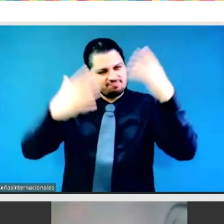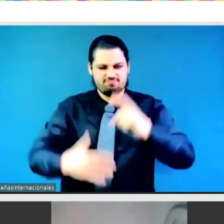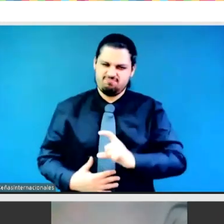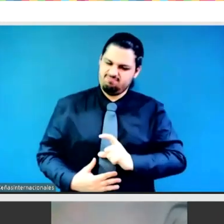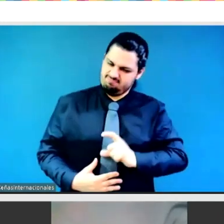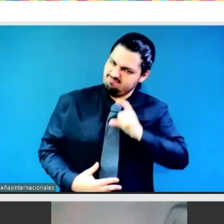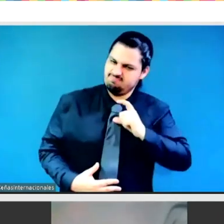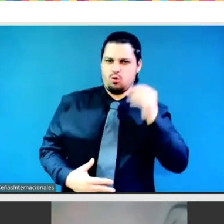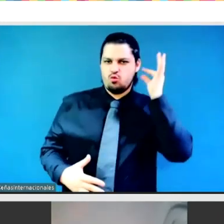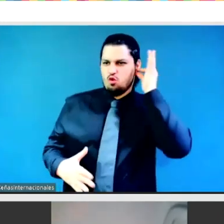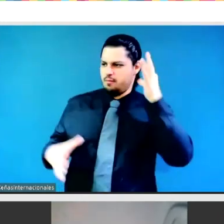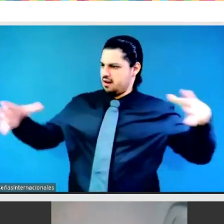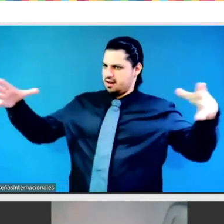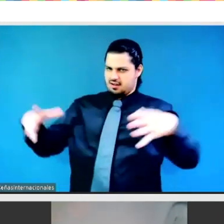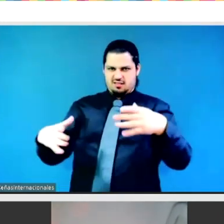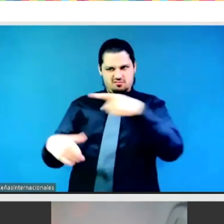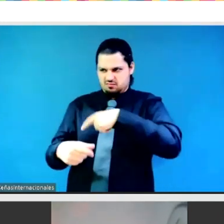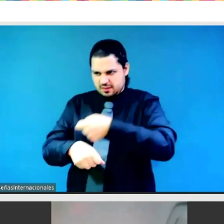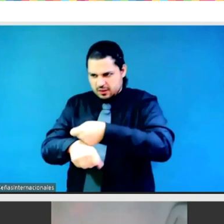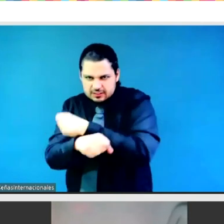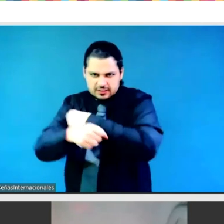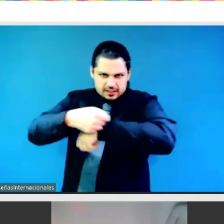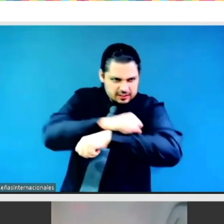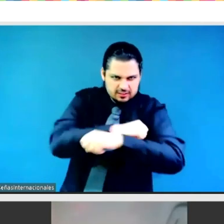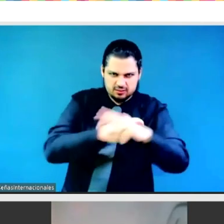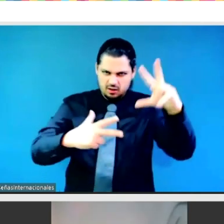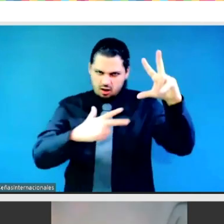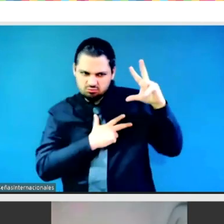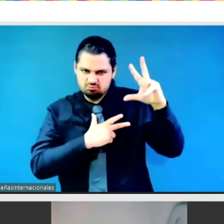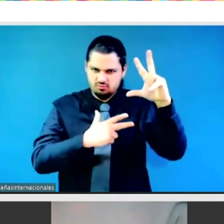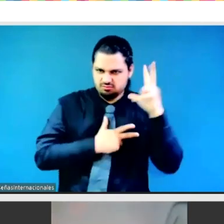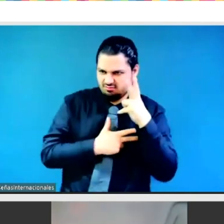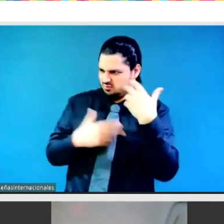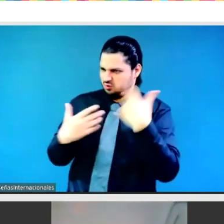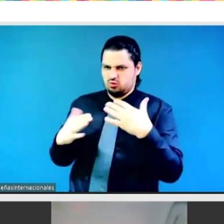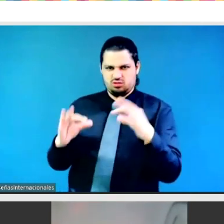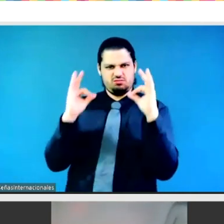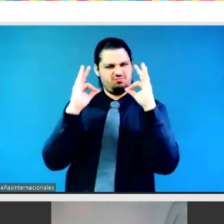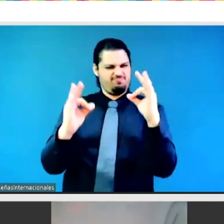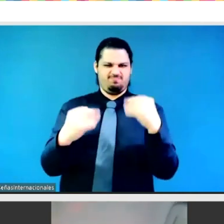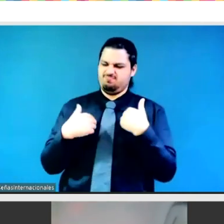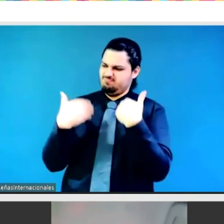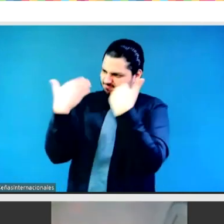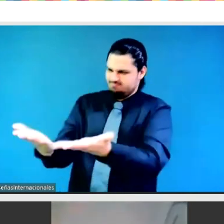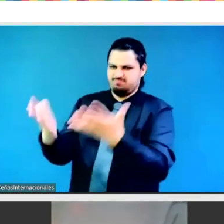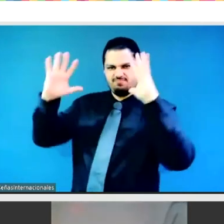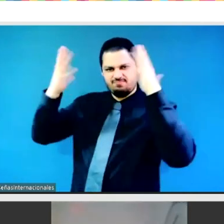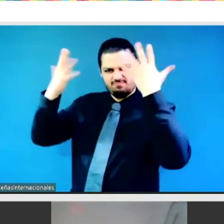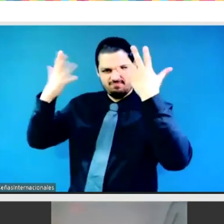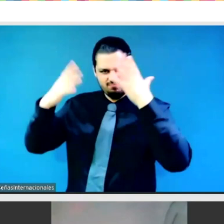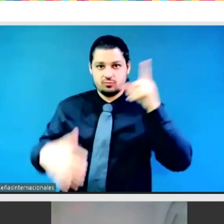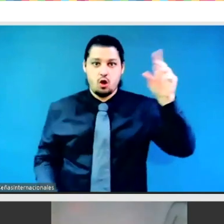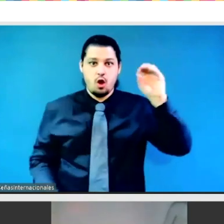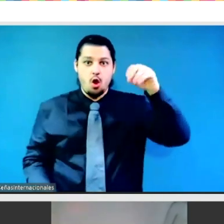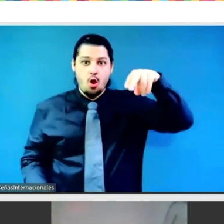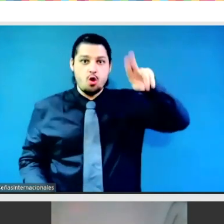gender equality in the UN decade of action as the world builds back better from from COVID